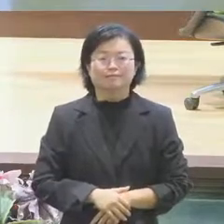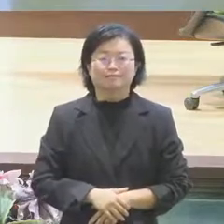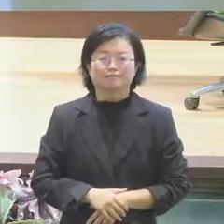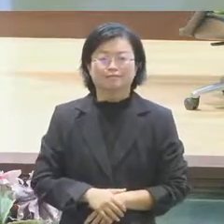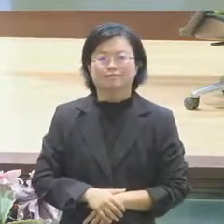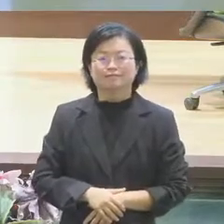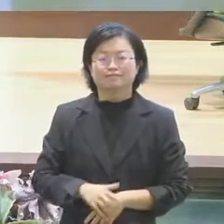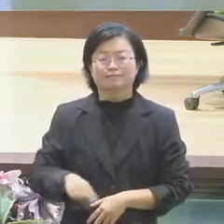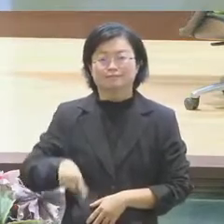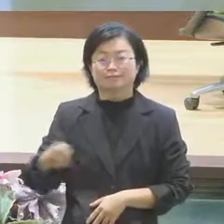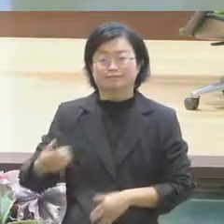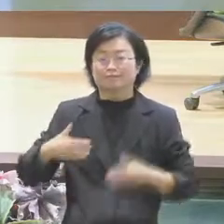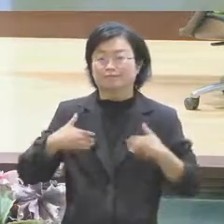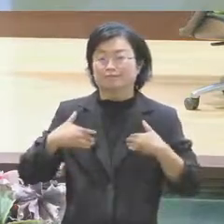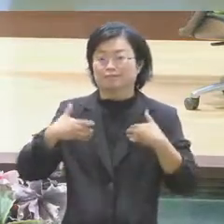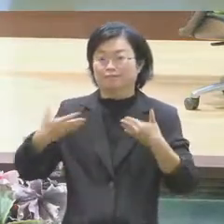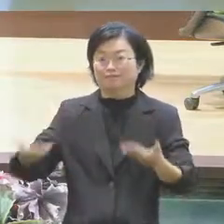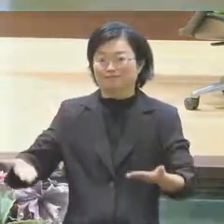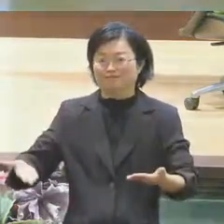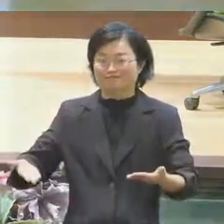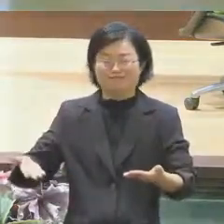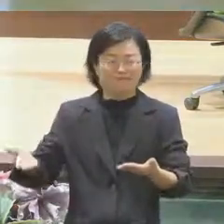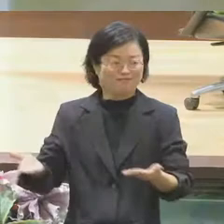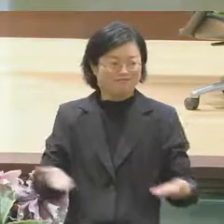Okay, let's welcome King and Brian.